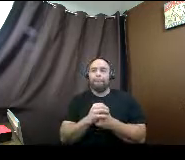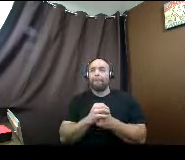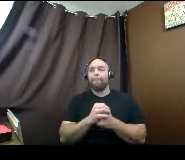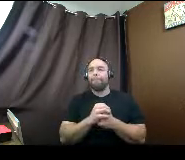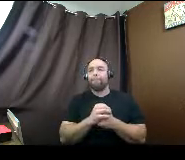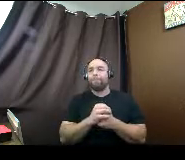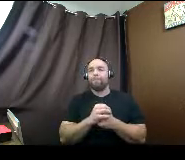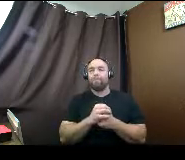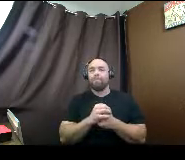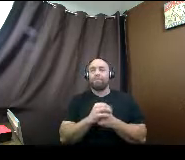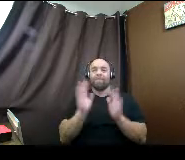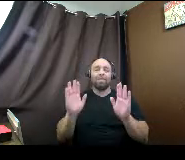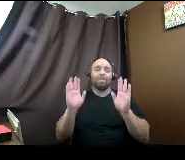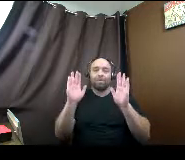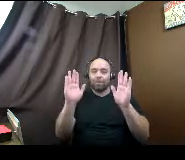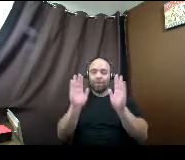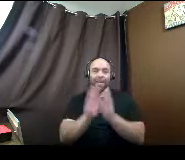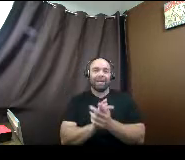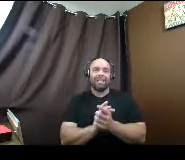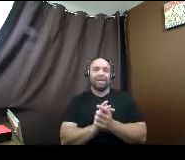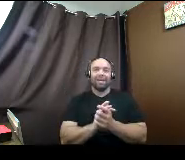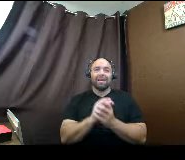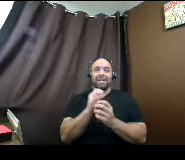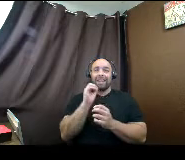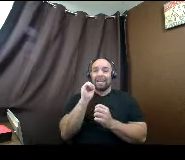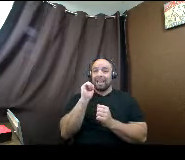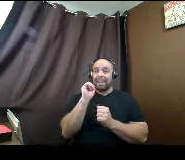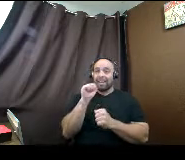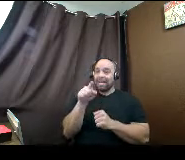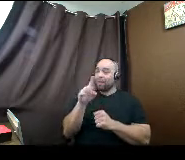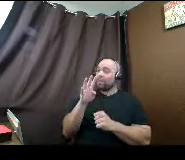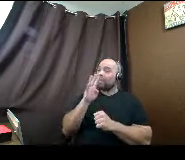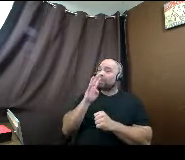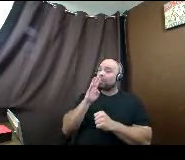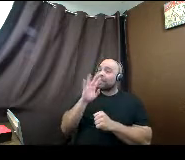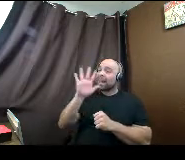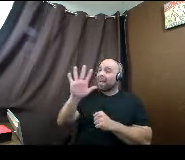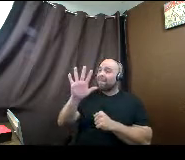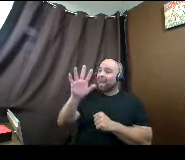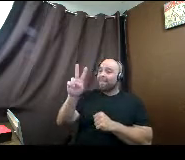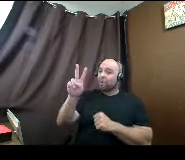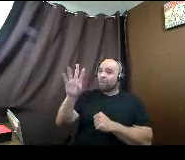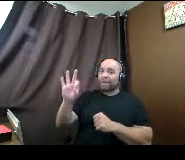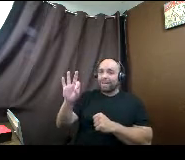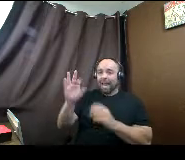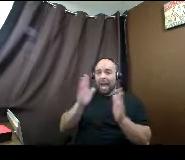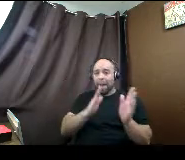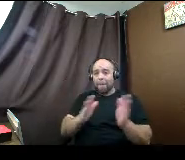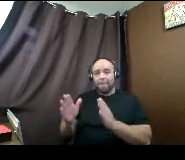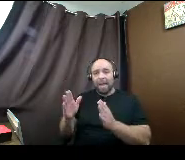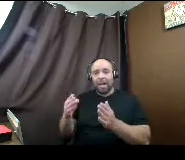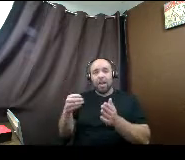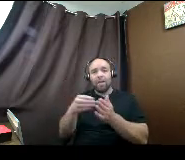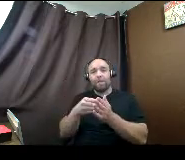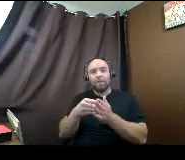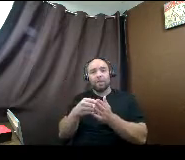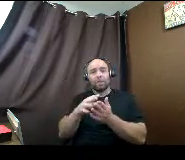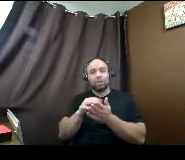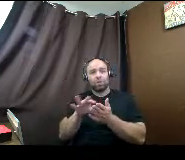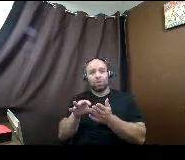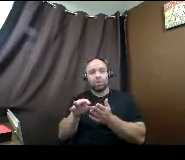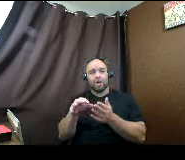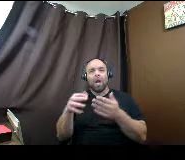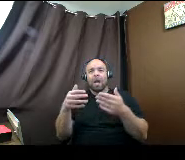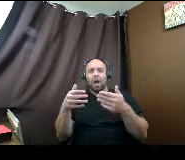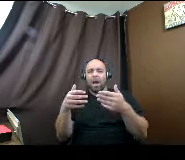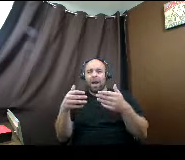Great. OK. Can you speak to 529 plans in children's names versus parents or FAFSA? I think we covered this